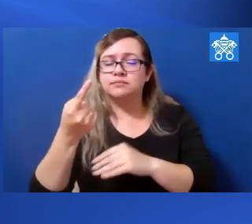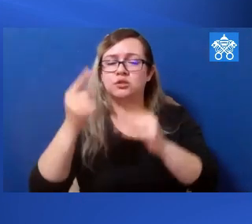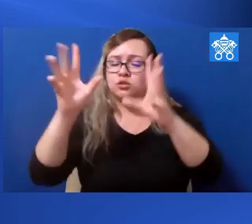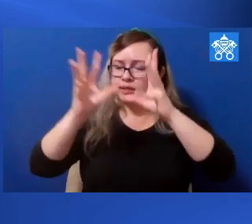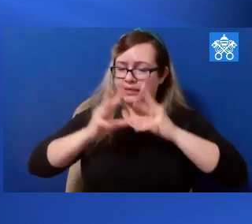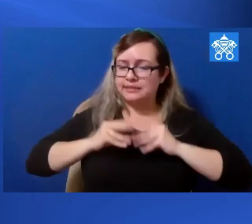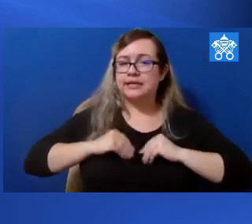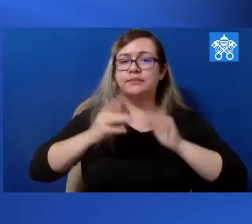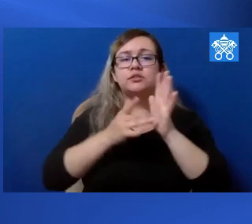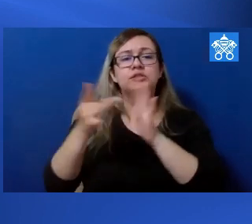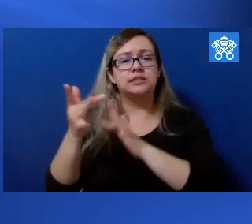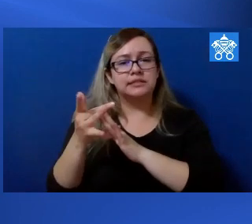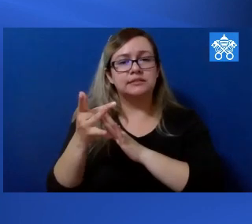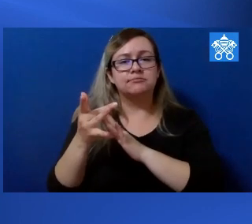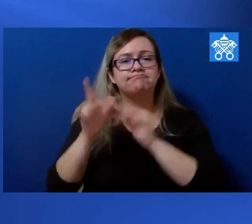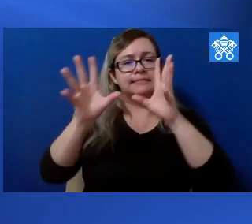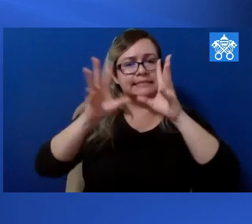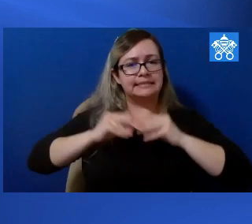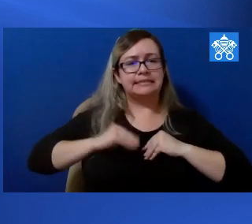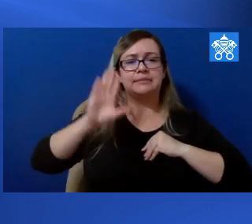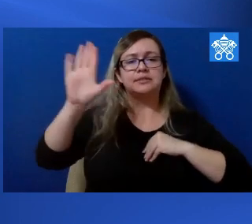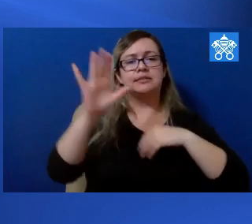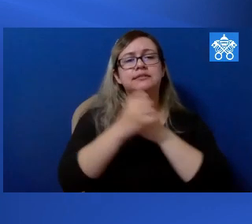to welcome him, and his word.